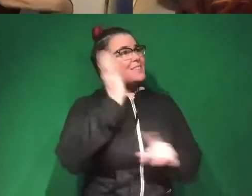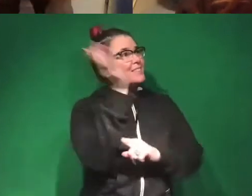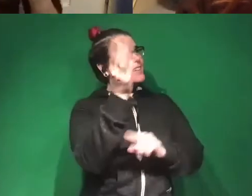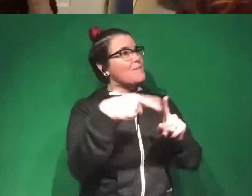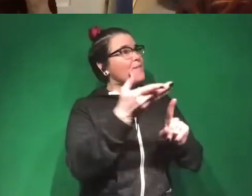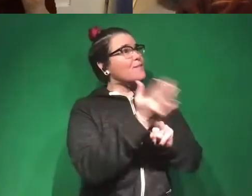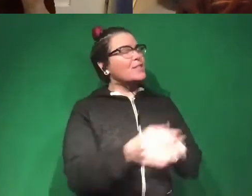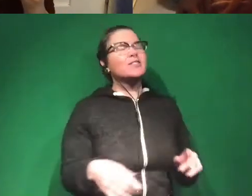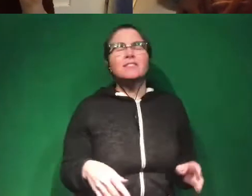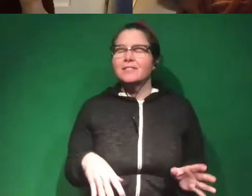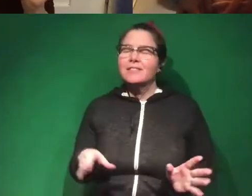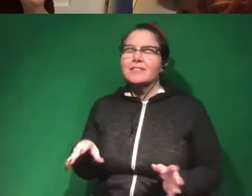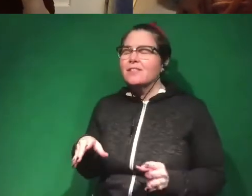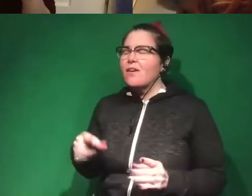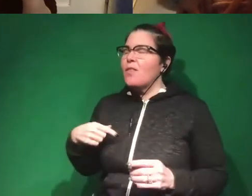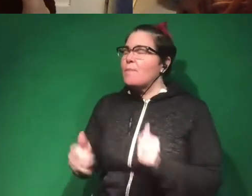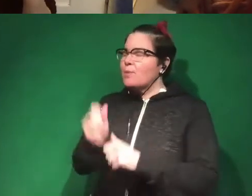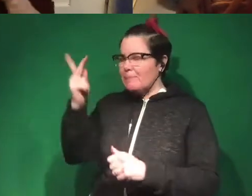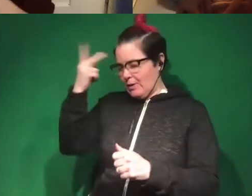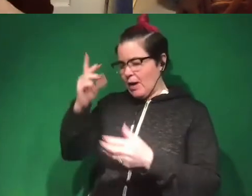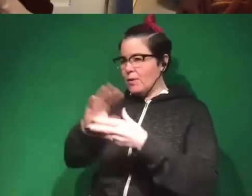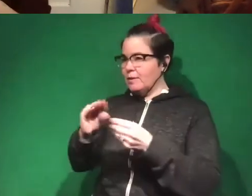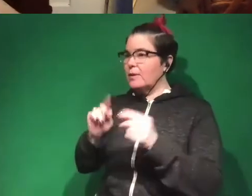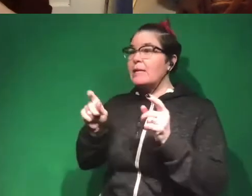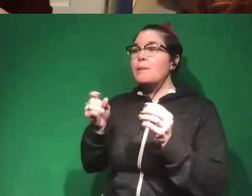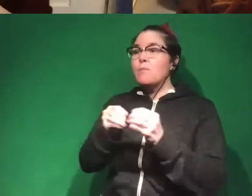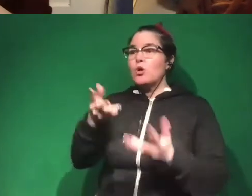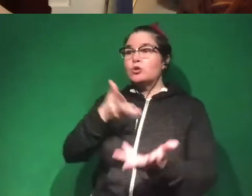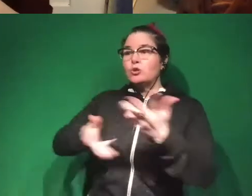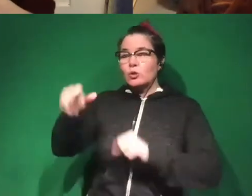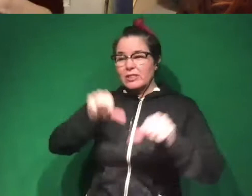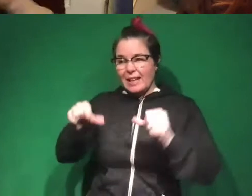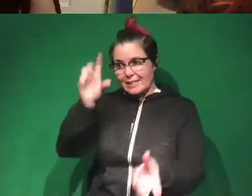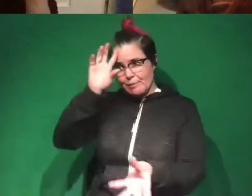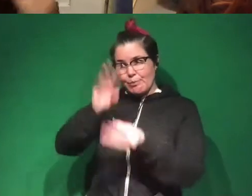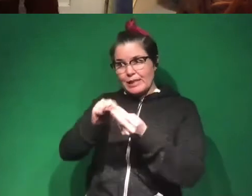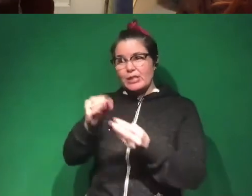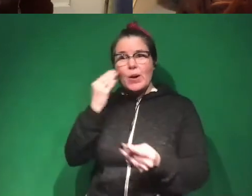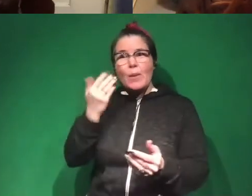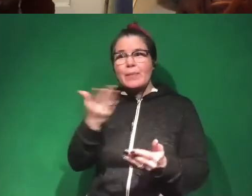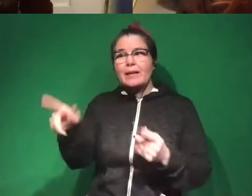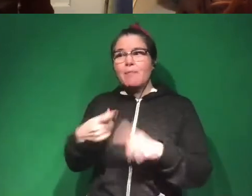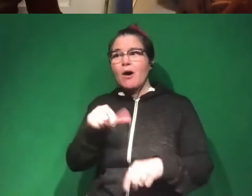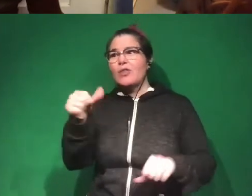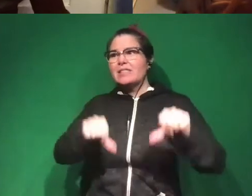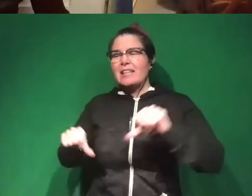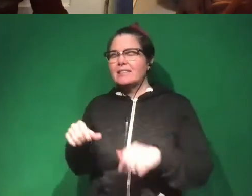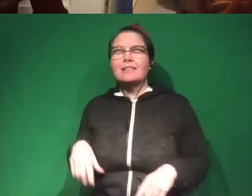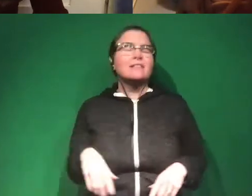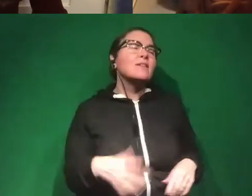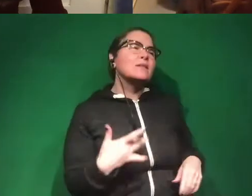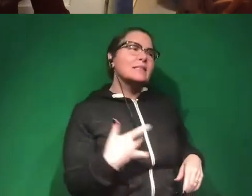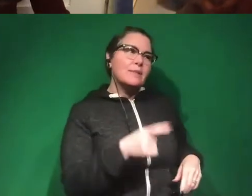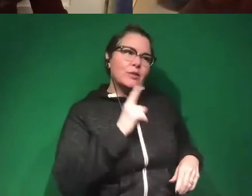thing we need is more, this is the most political thing I'll say, I promise, is more social scientists pretending to know things about other sciences. So I'll add that there. That's generally true.